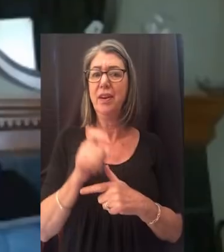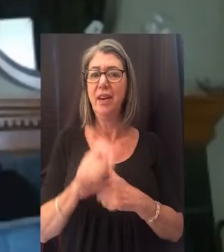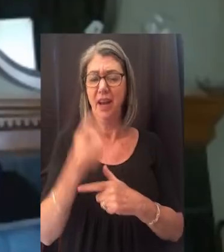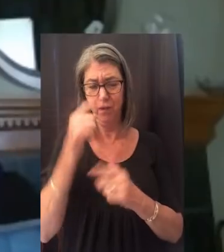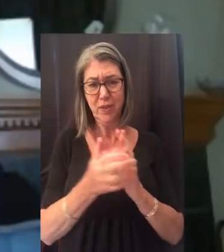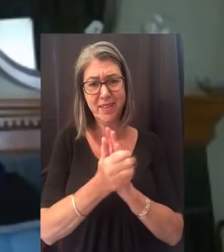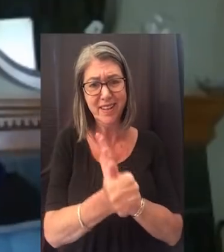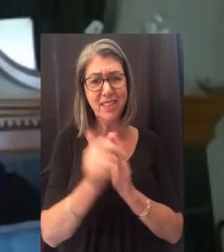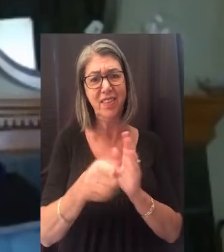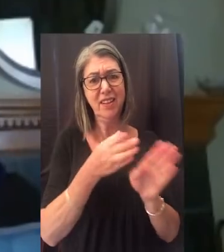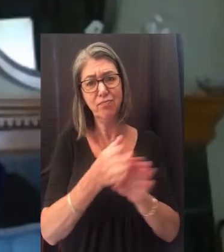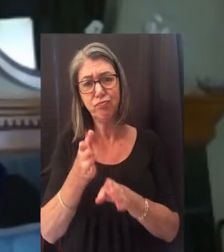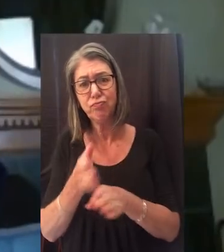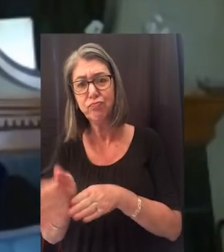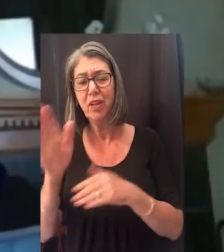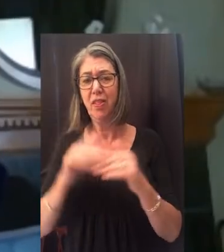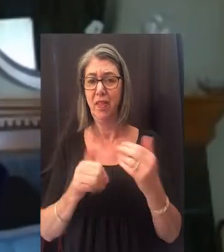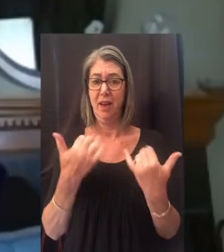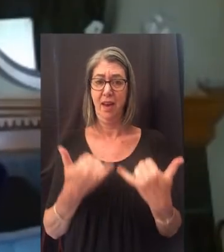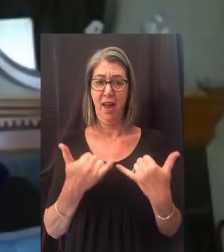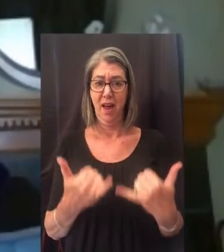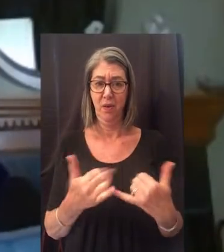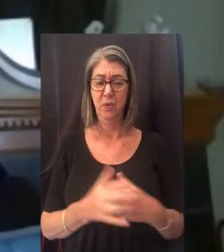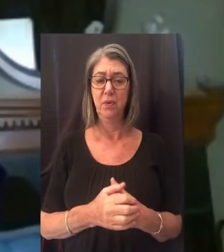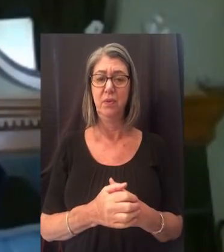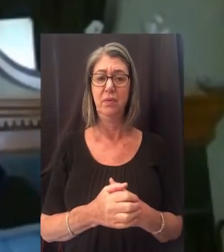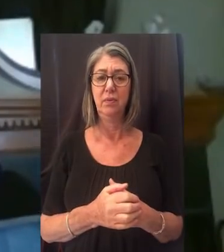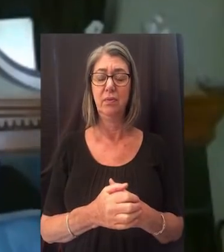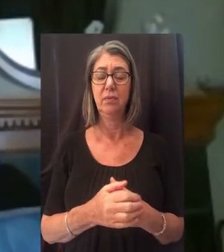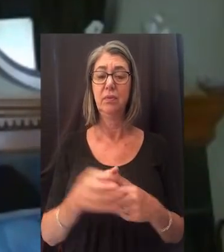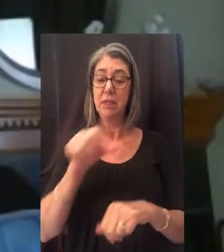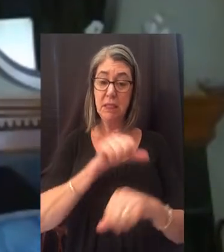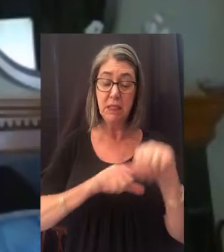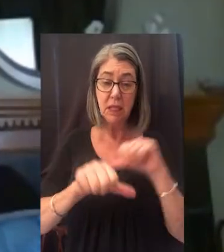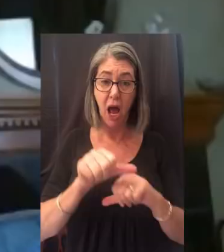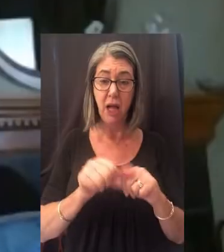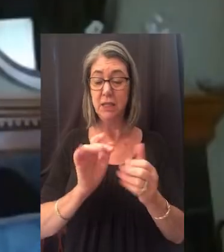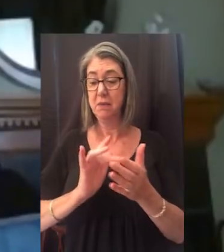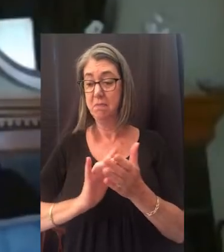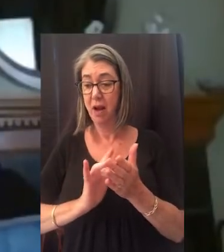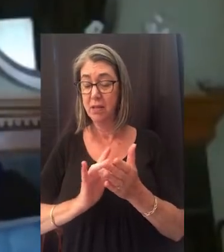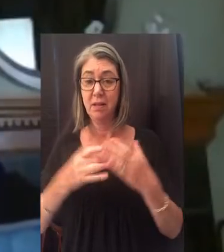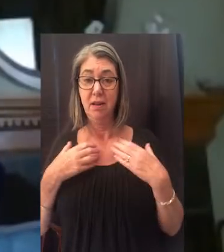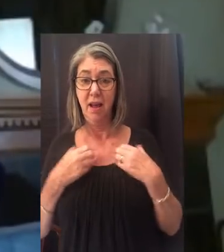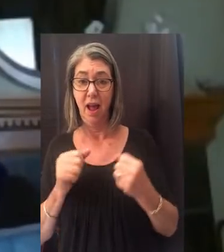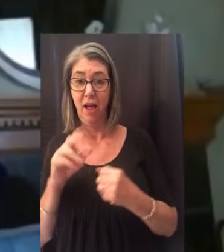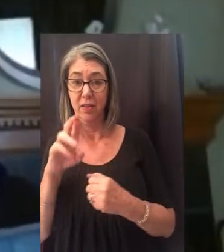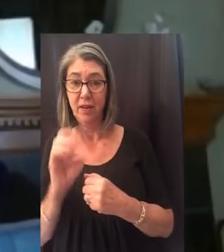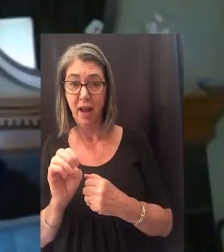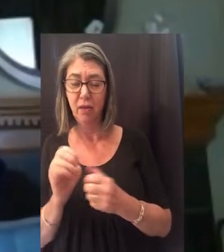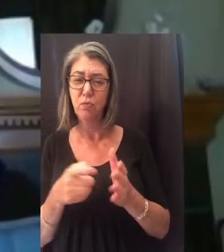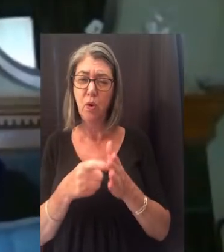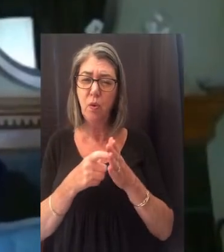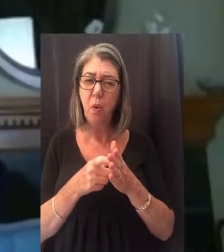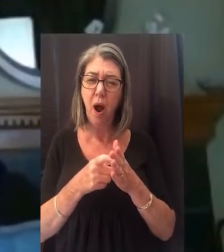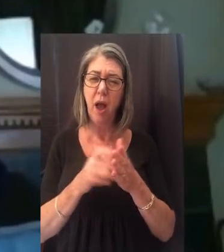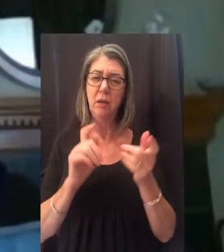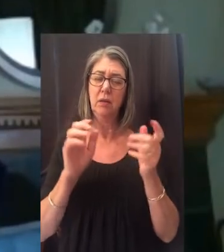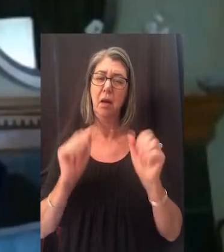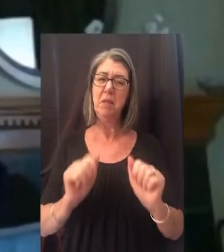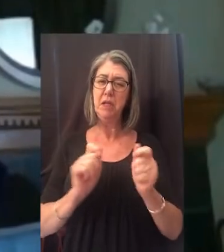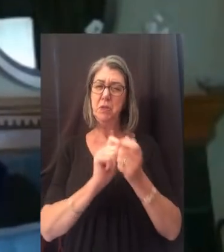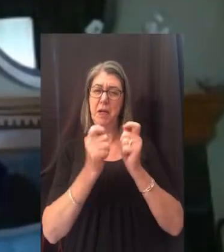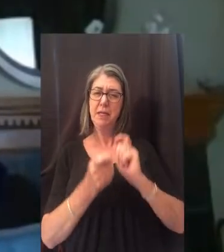need for skills in these areas than there is now. Science, medicine, and healthcare require